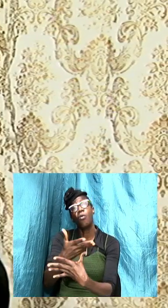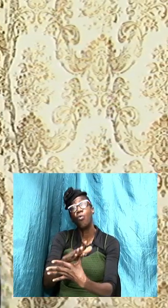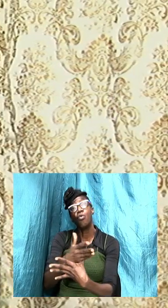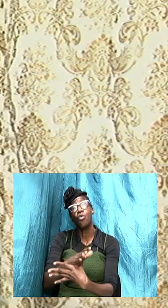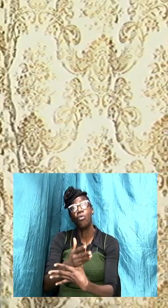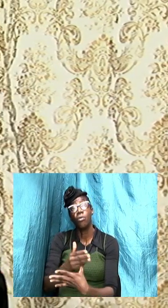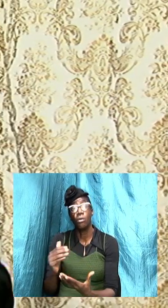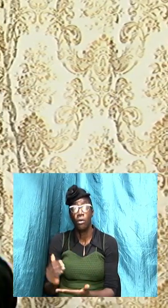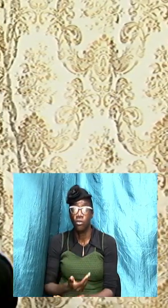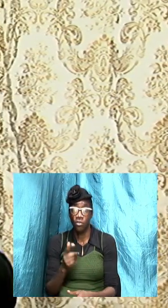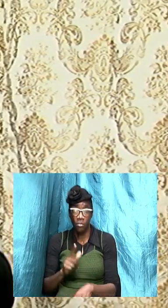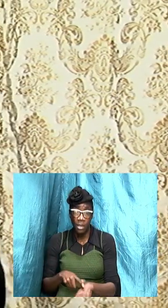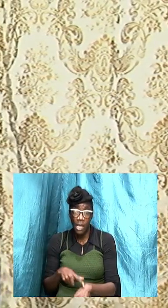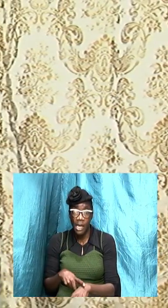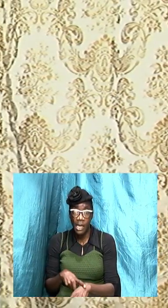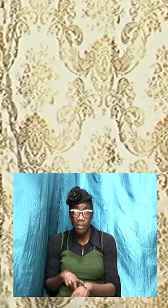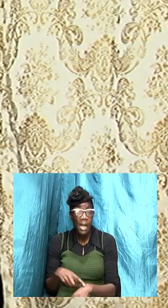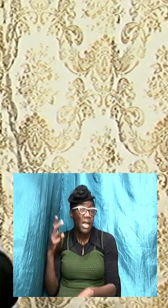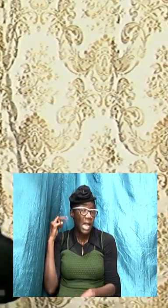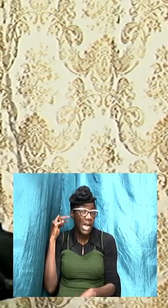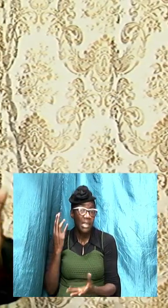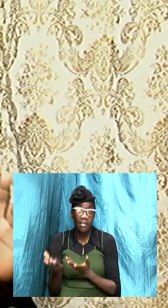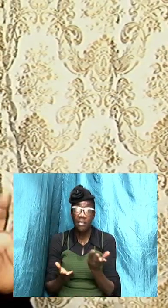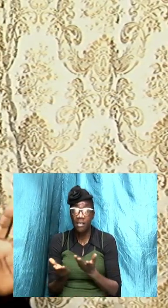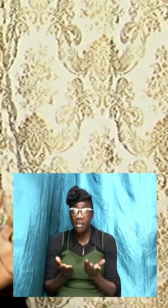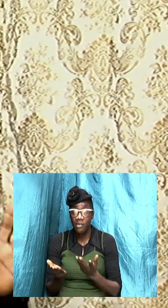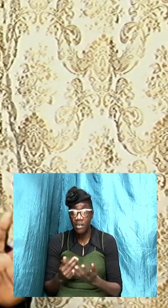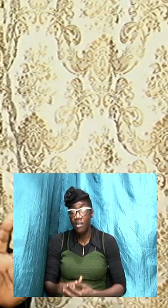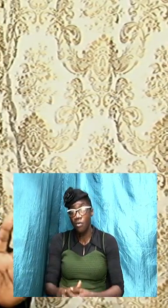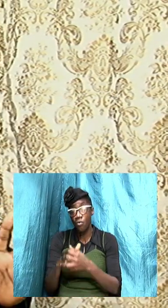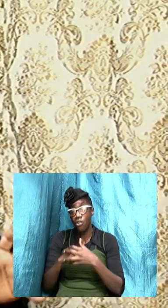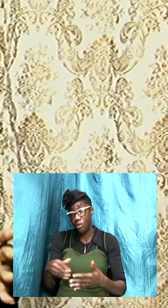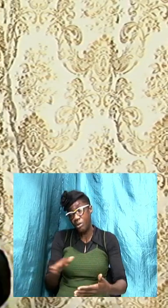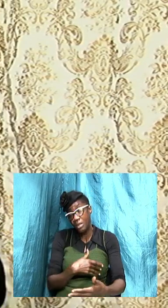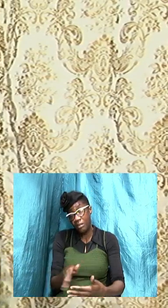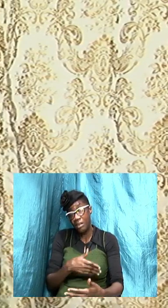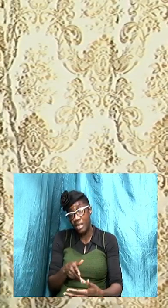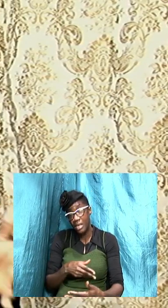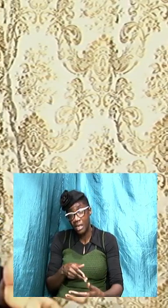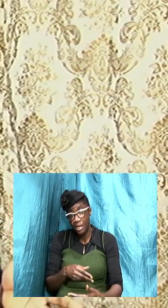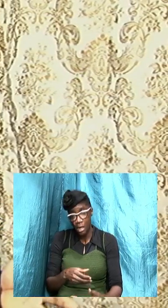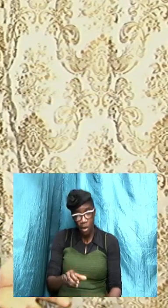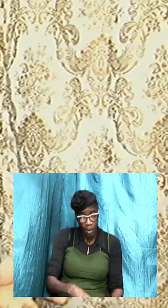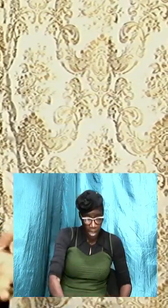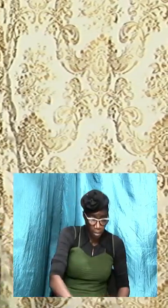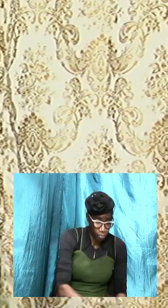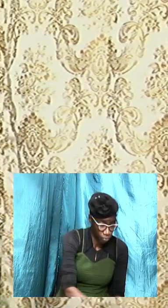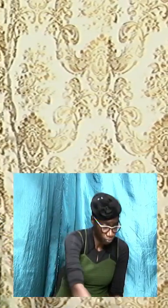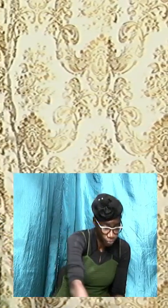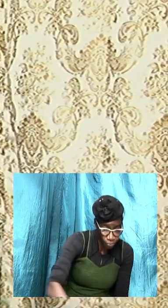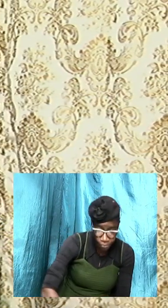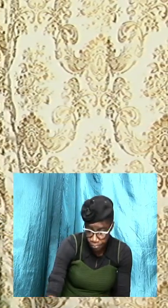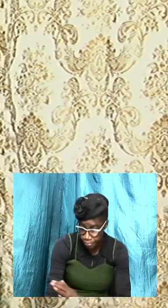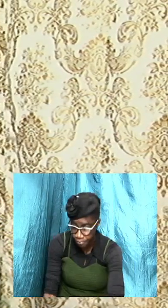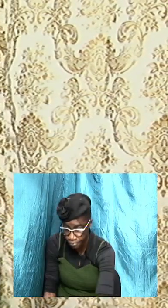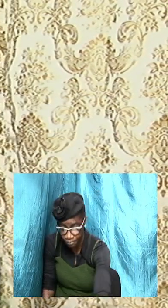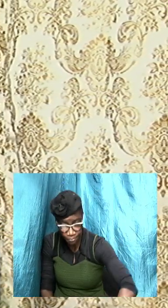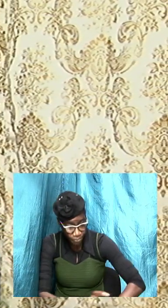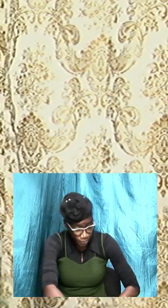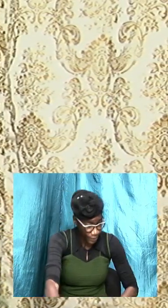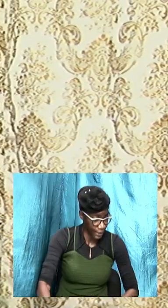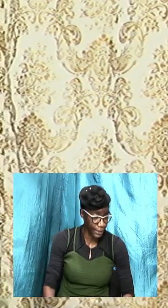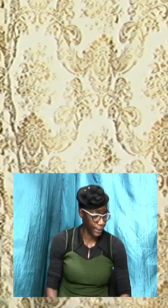some of the times while we are listening to service we are worshiping and singing we are cleaning and